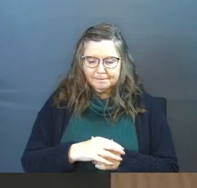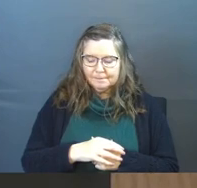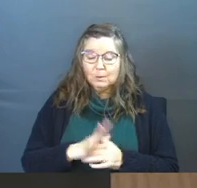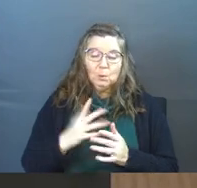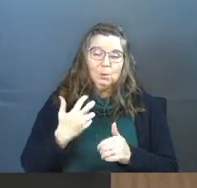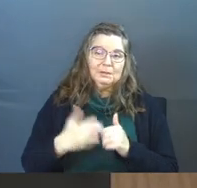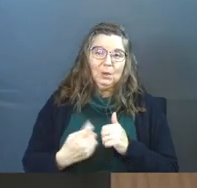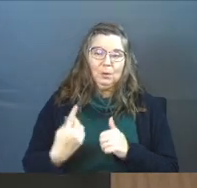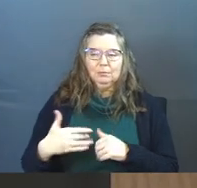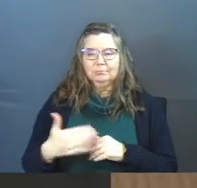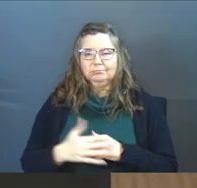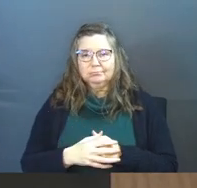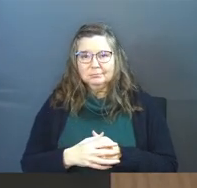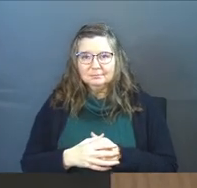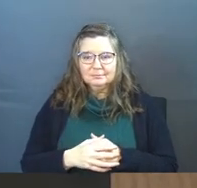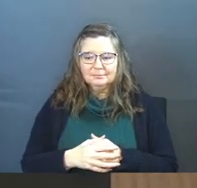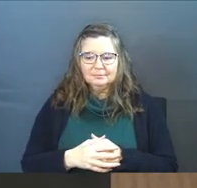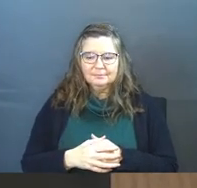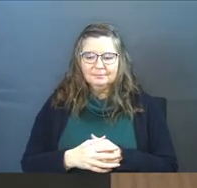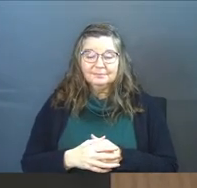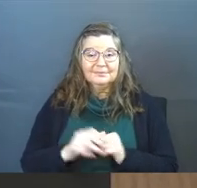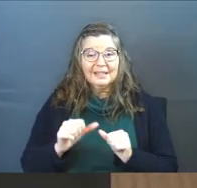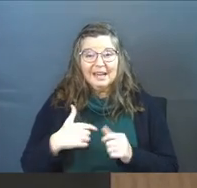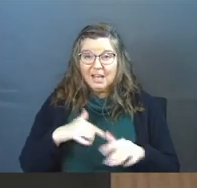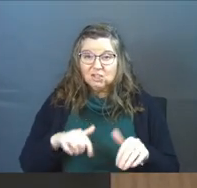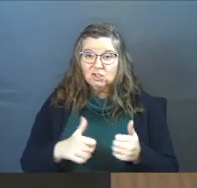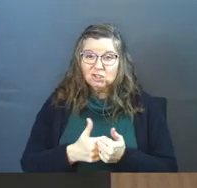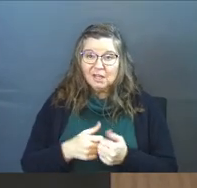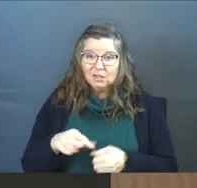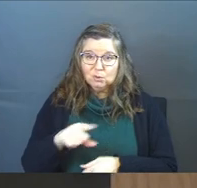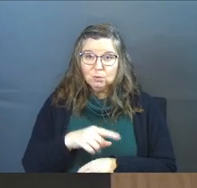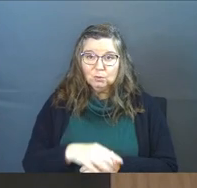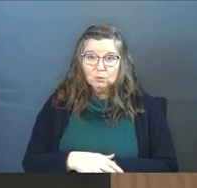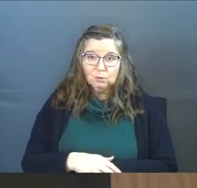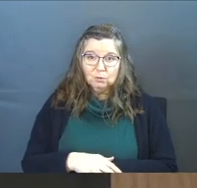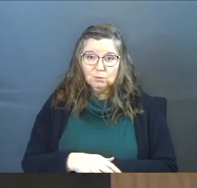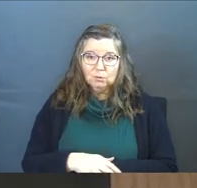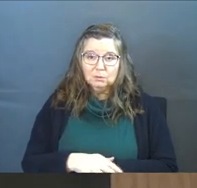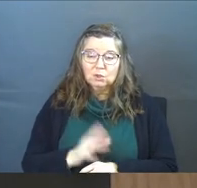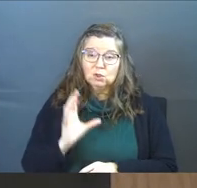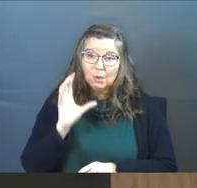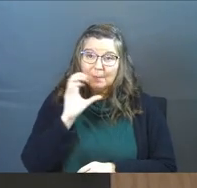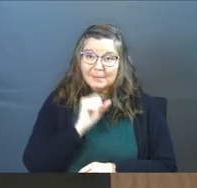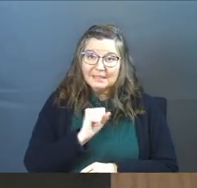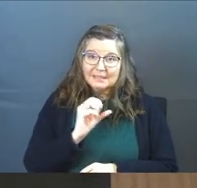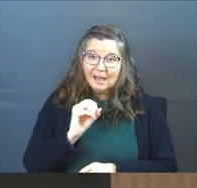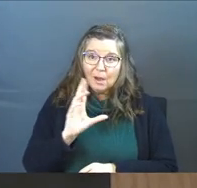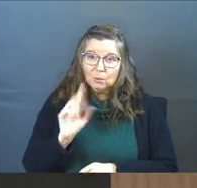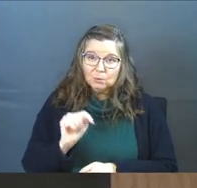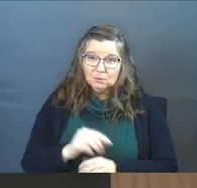Oh, that's a hard one, isn't it? Good, I just challenge you. You're missing out.